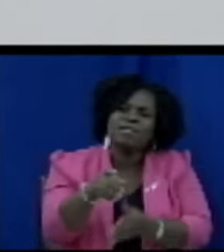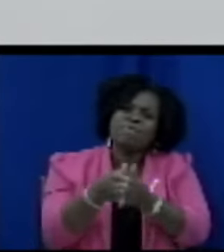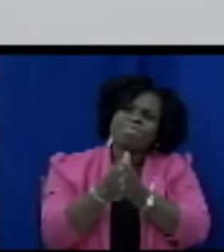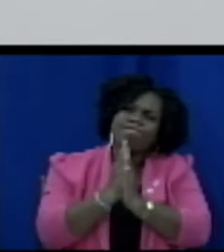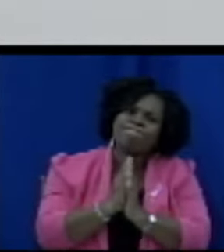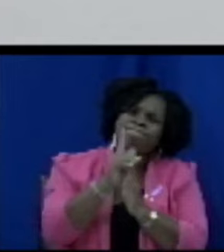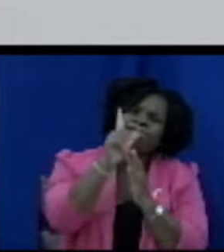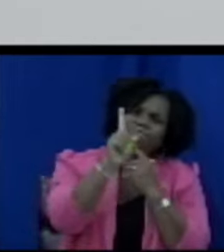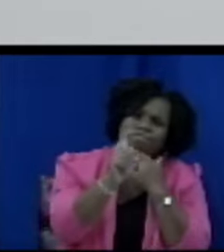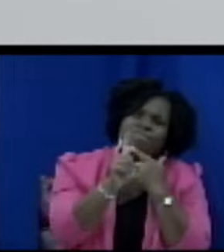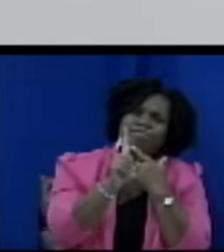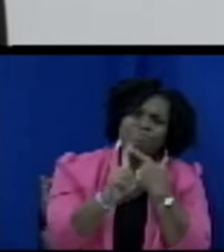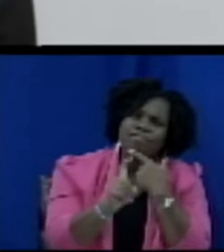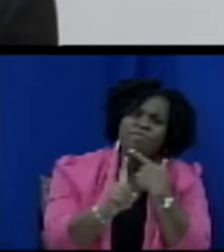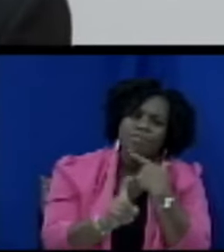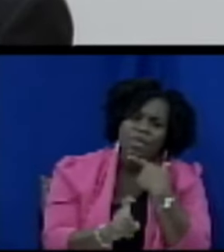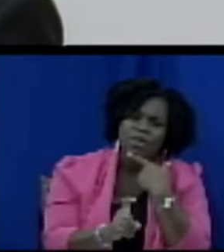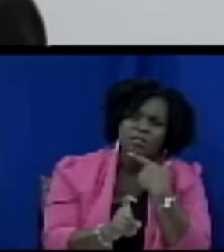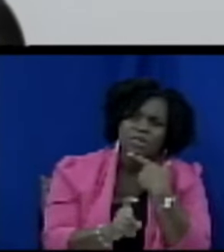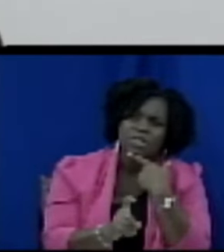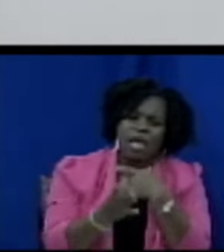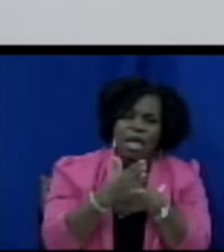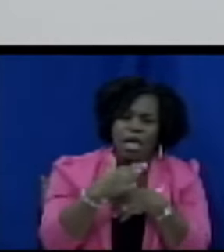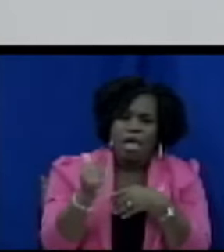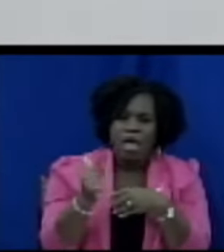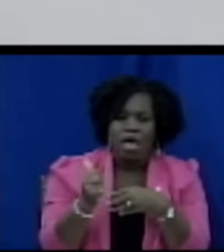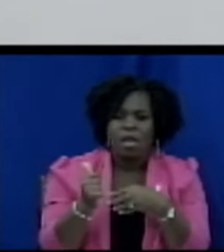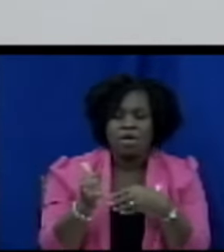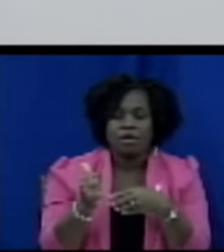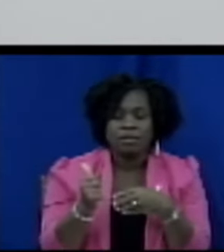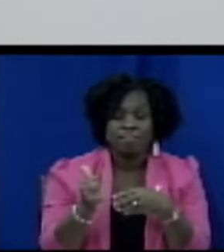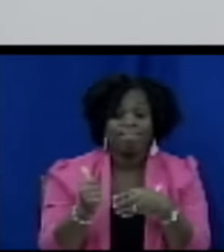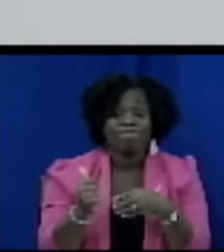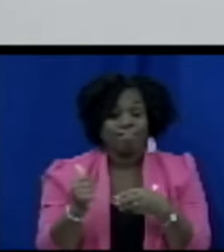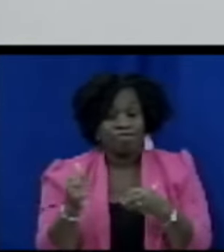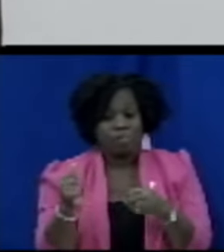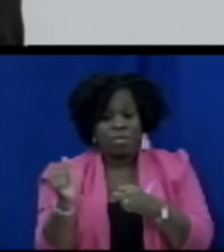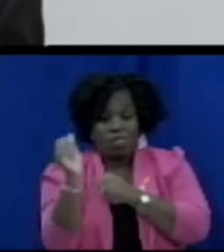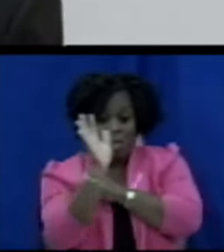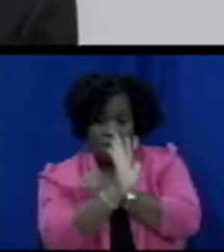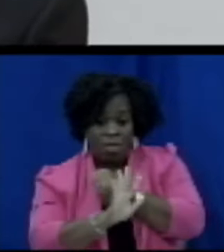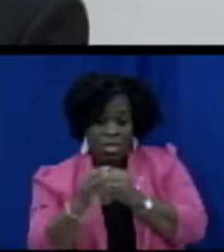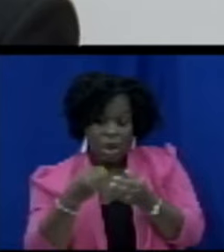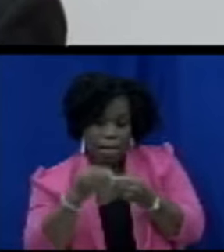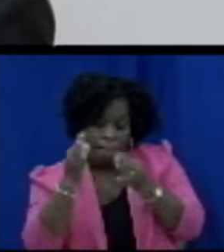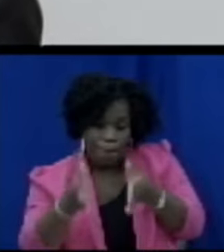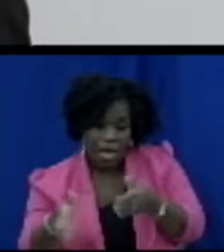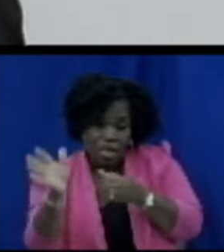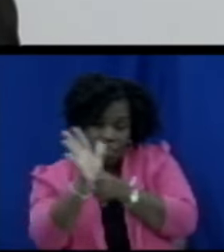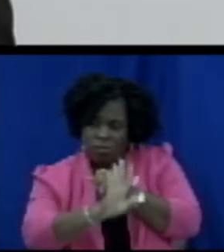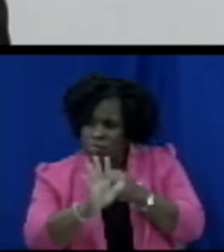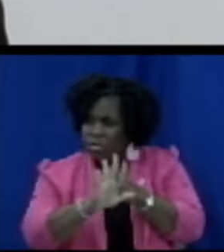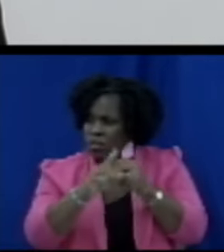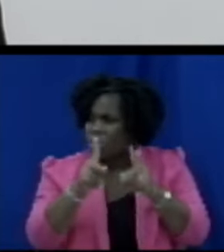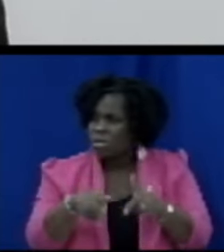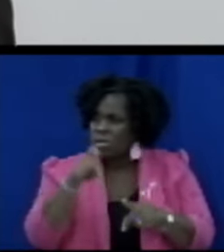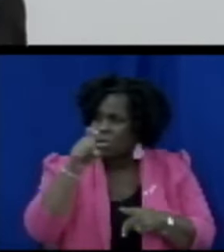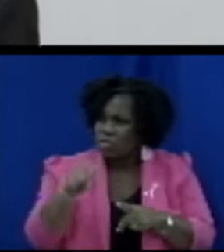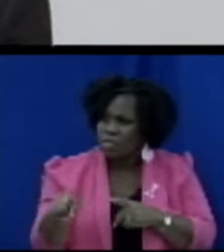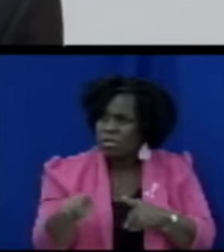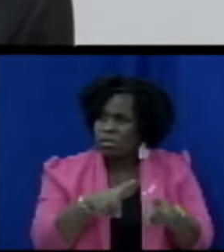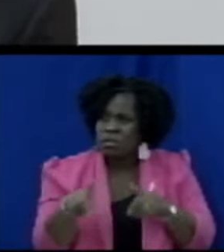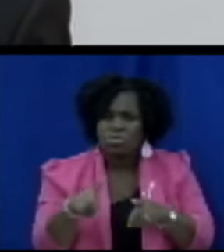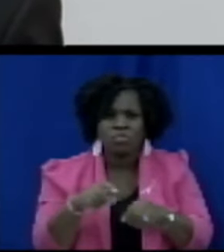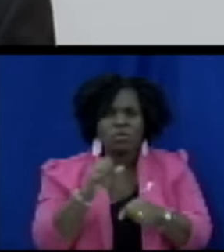affairs department it must do its work it must continue to publish